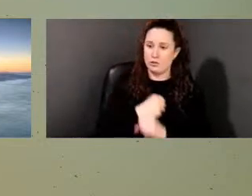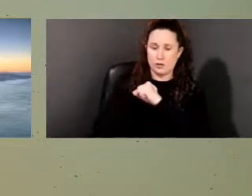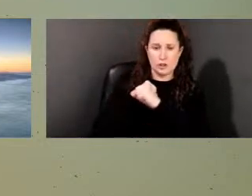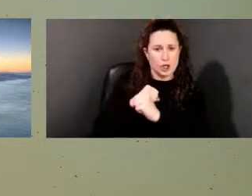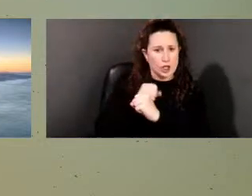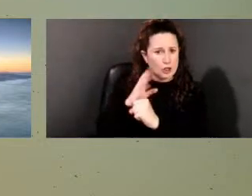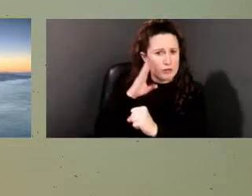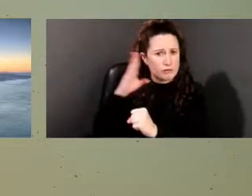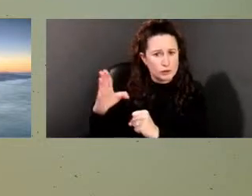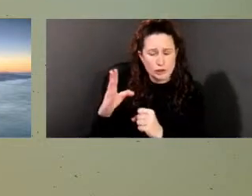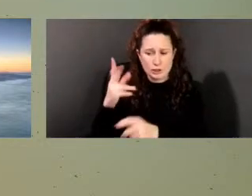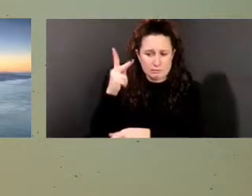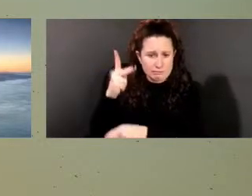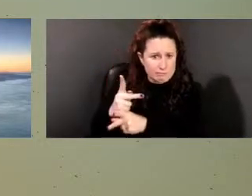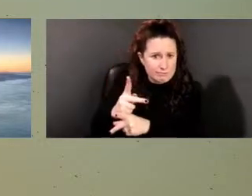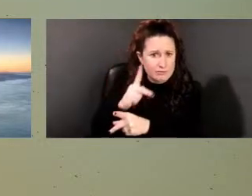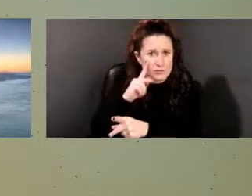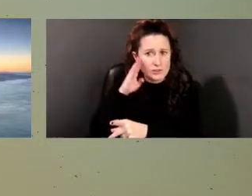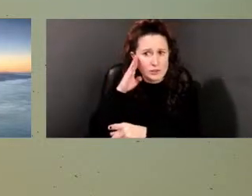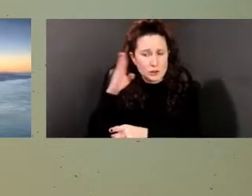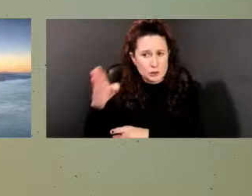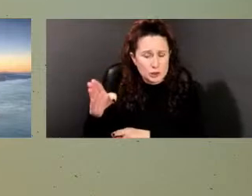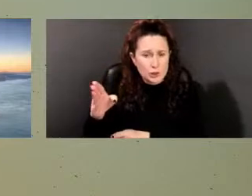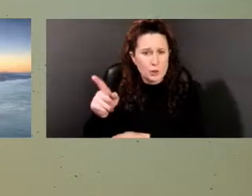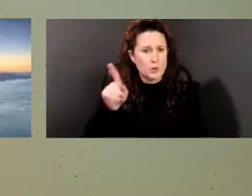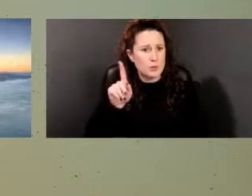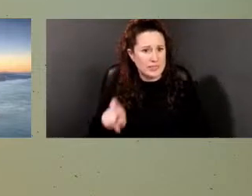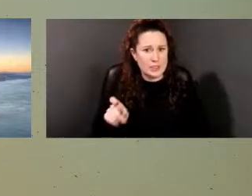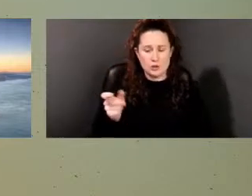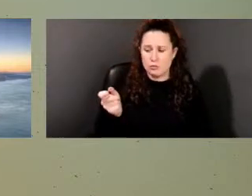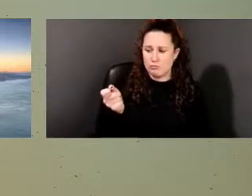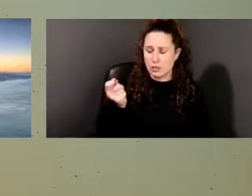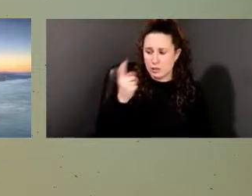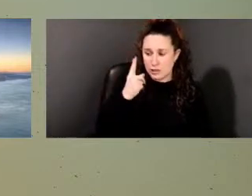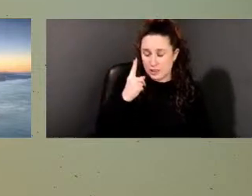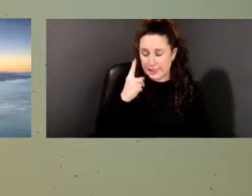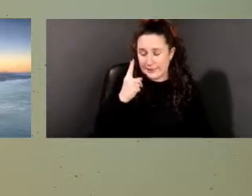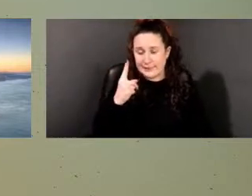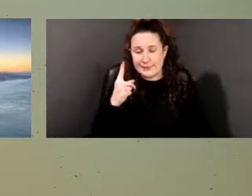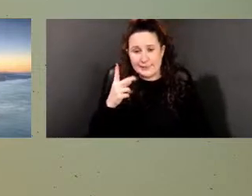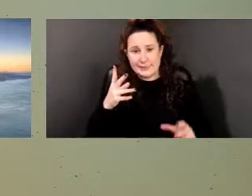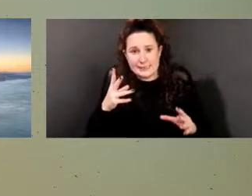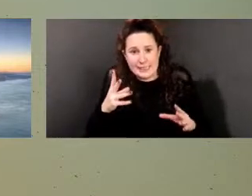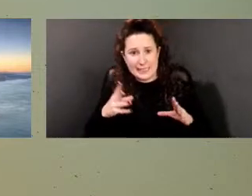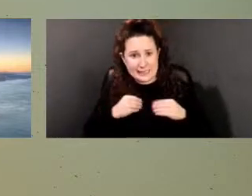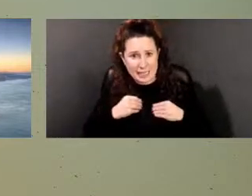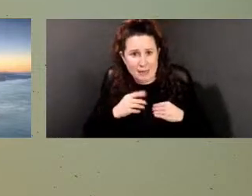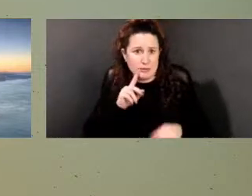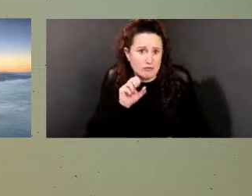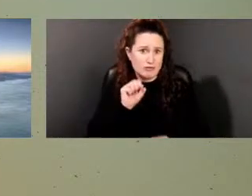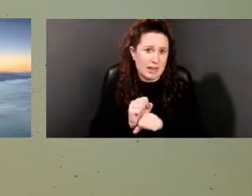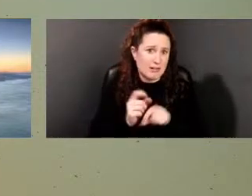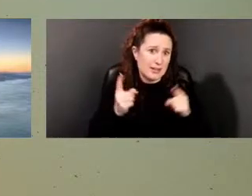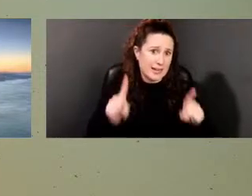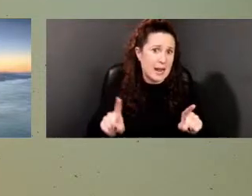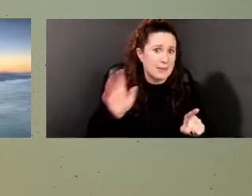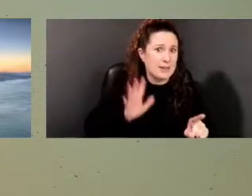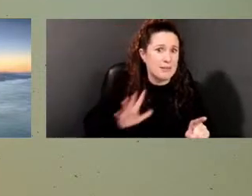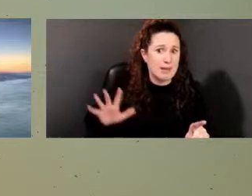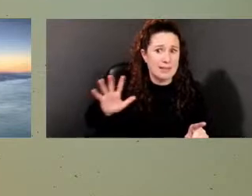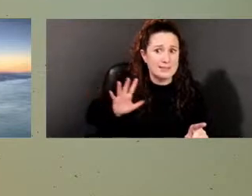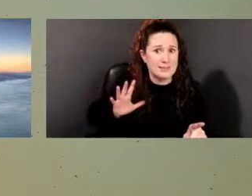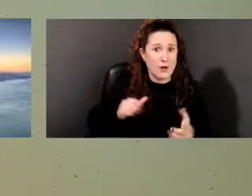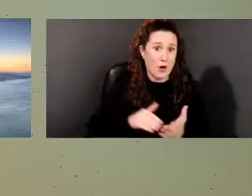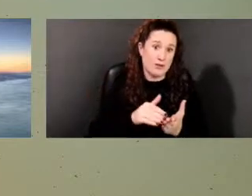reconciling and understanding the reality of the past, which we're not often willing to do.